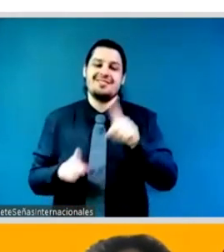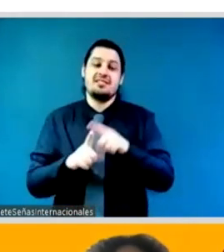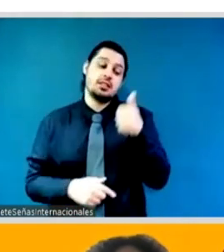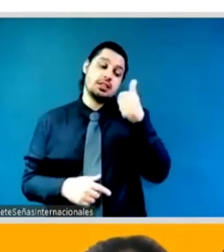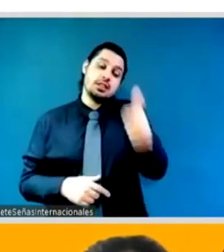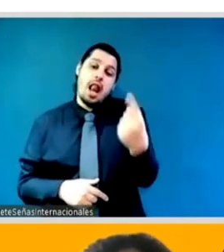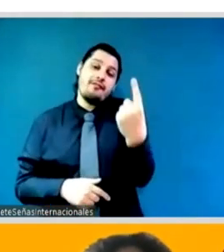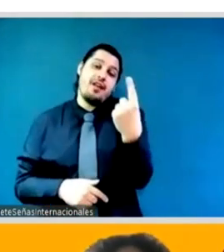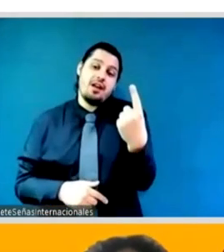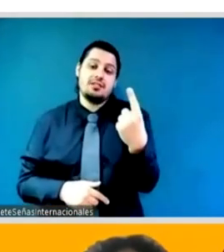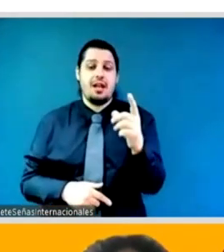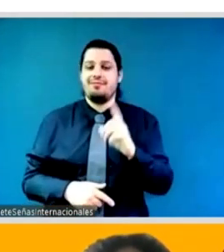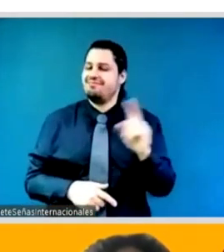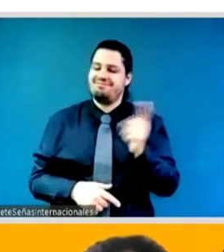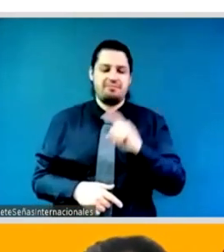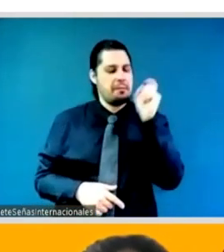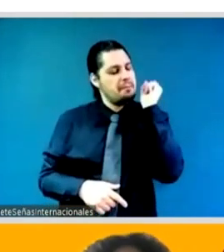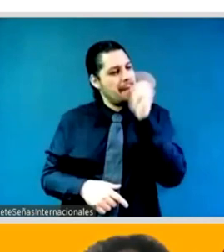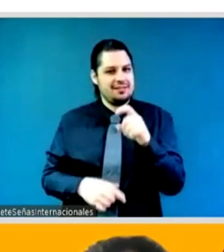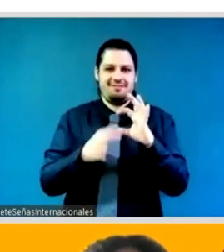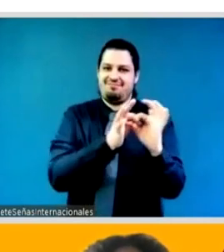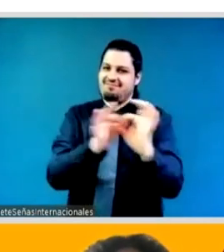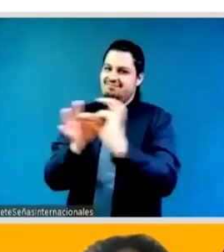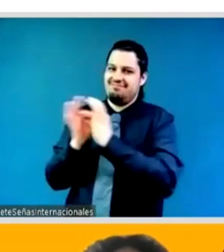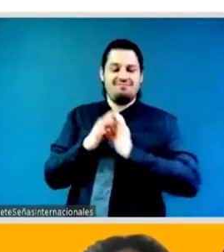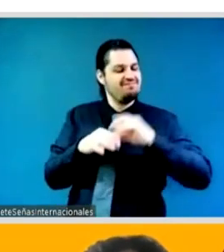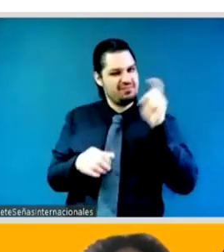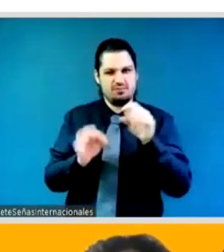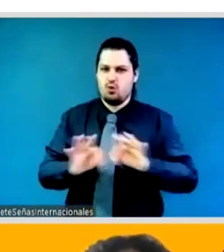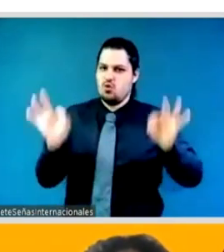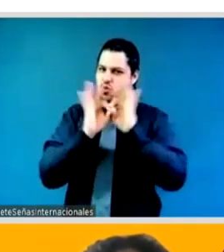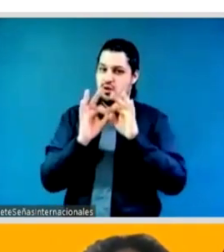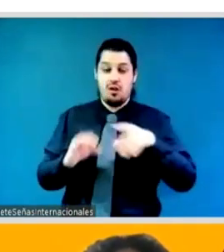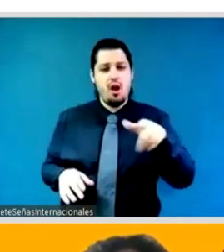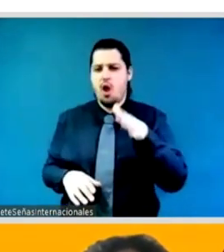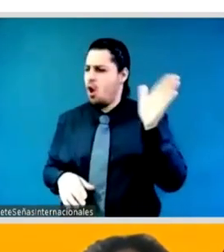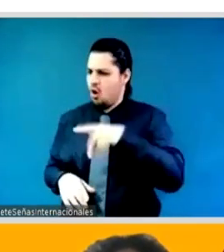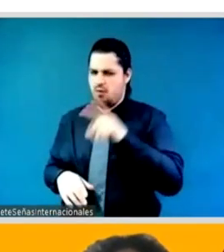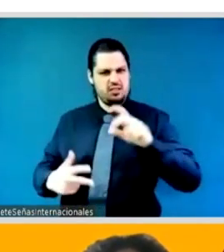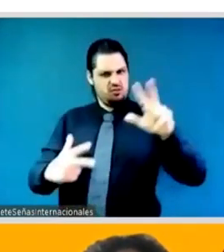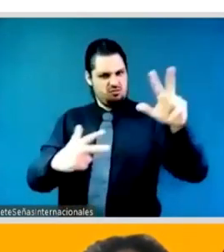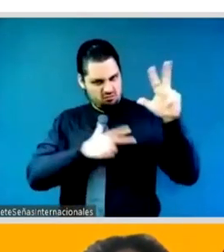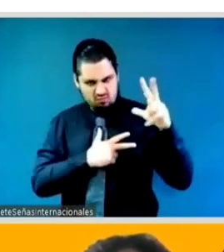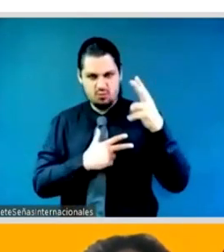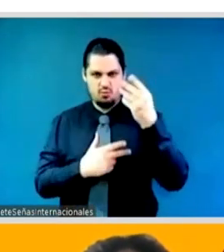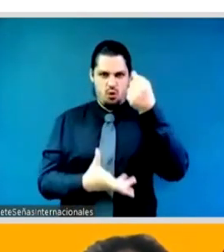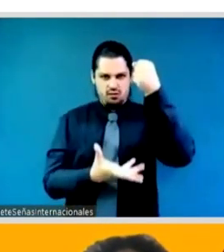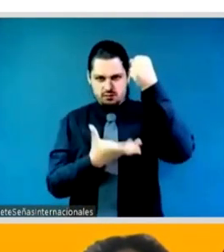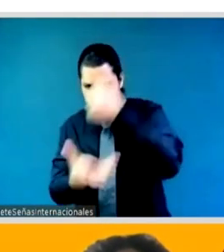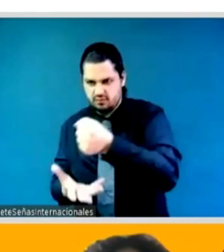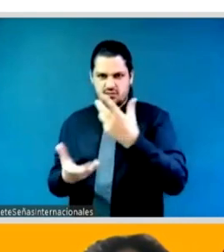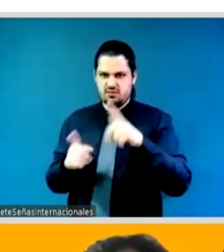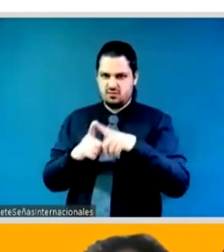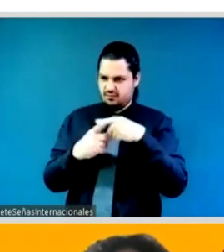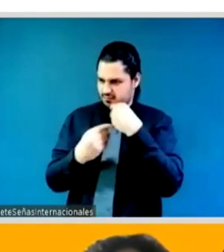material tangible results for women and girls that need it uh worldwide and again i think you know the biggest the